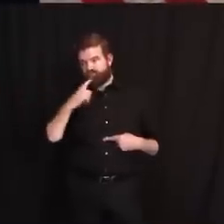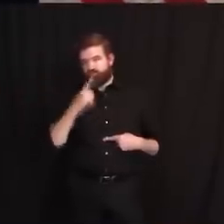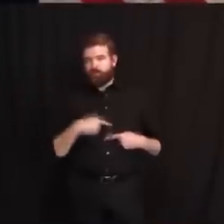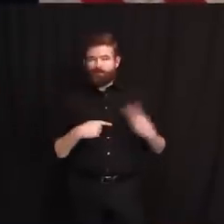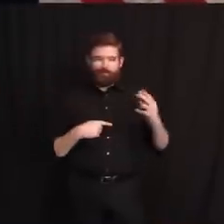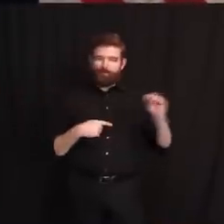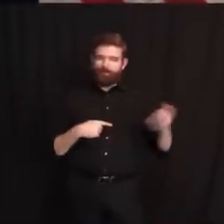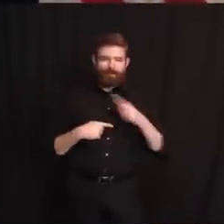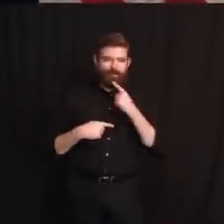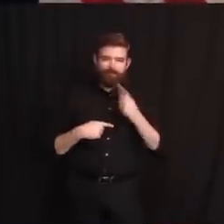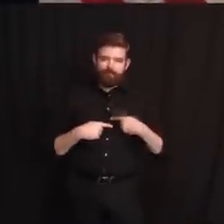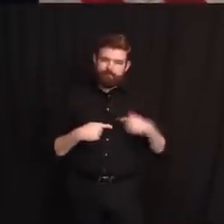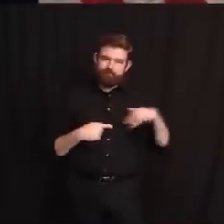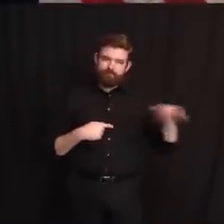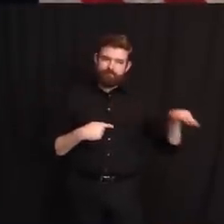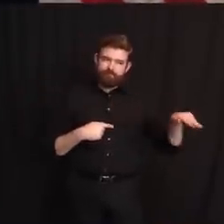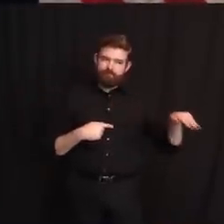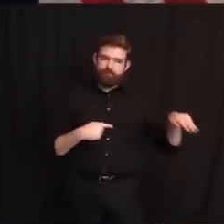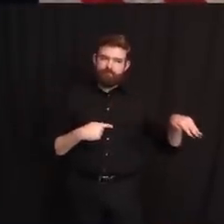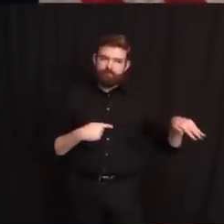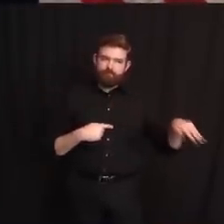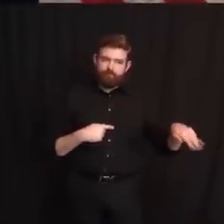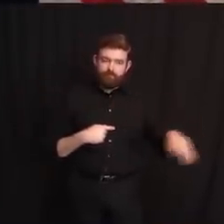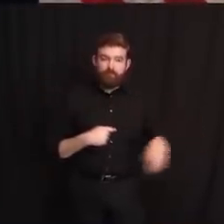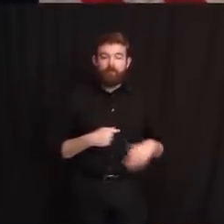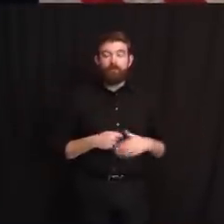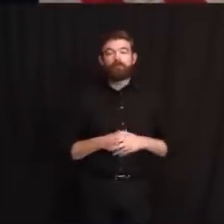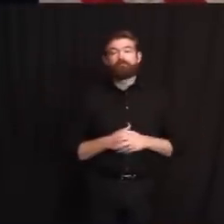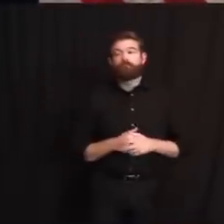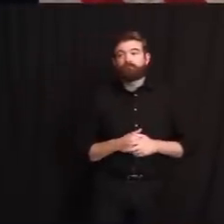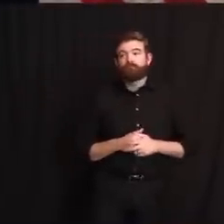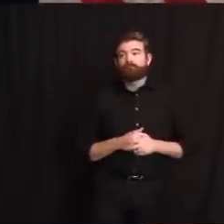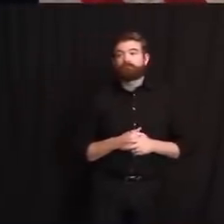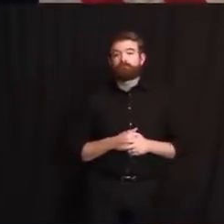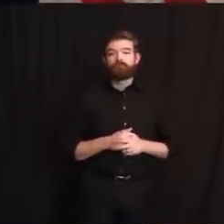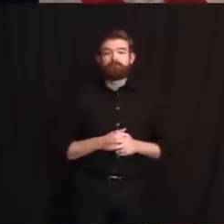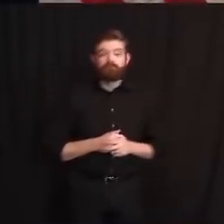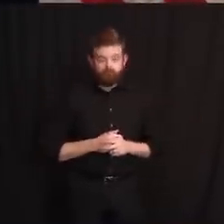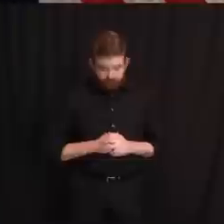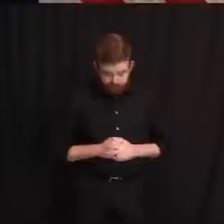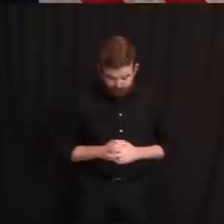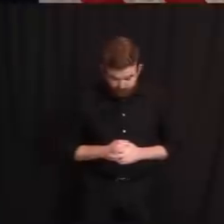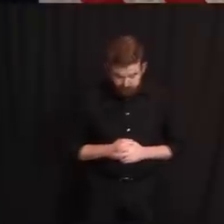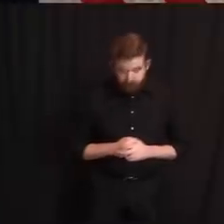Again, I'm going to practice without a license here. So forgive me. It shouldn't, given the